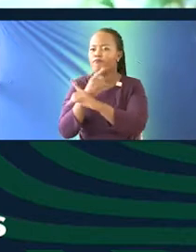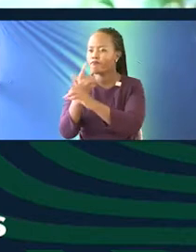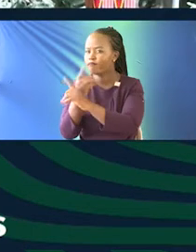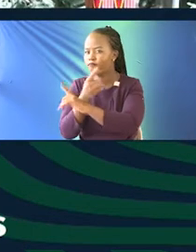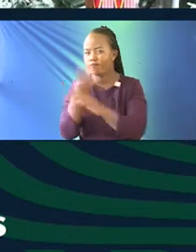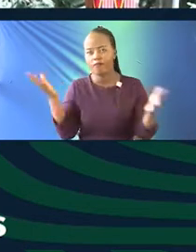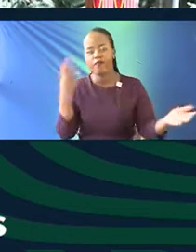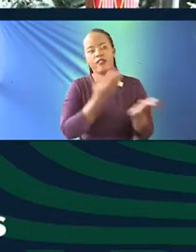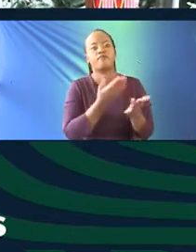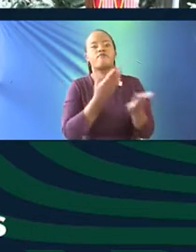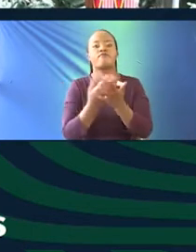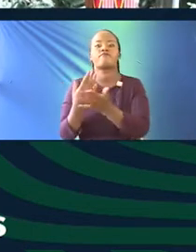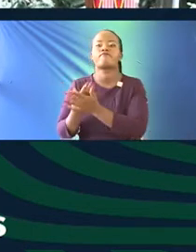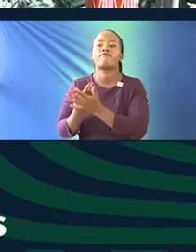Angela?